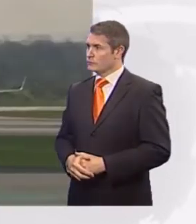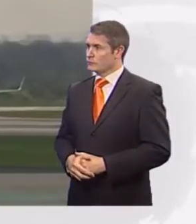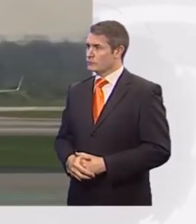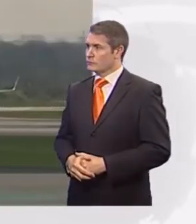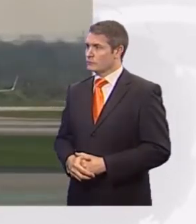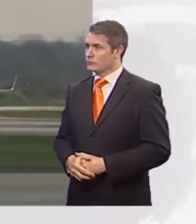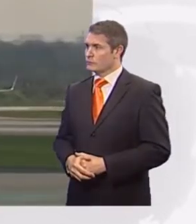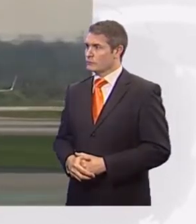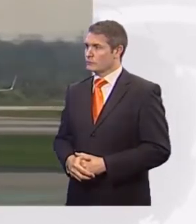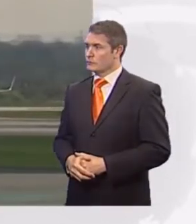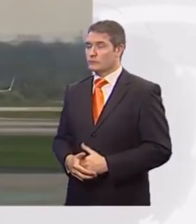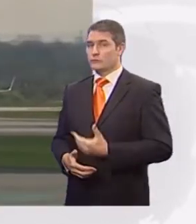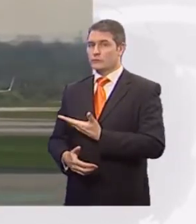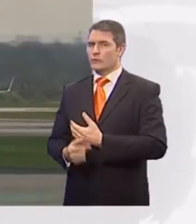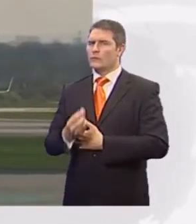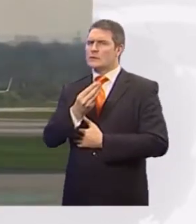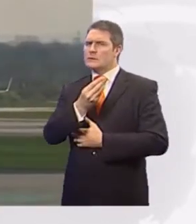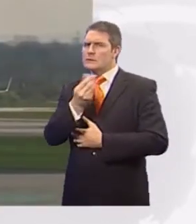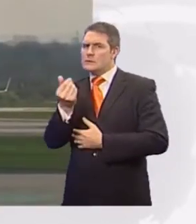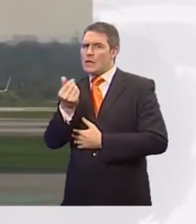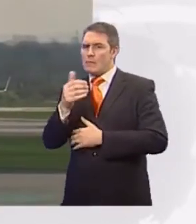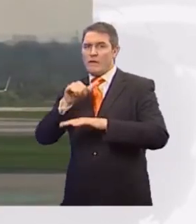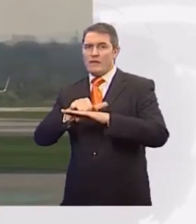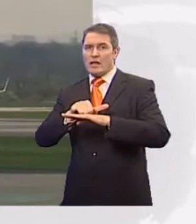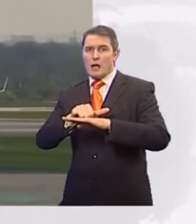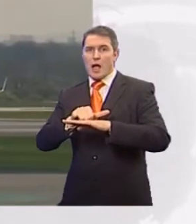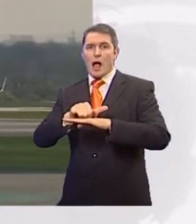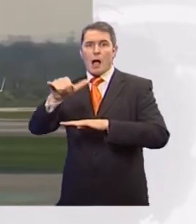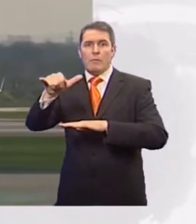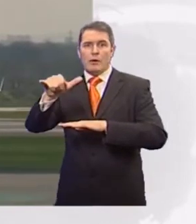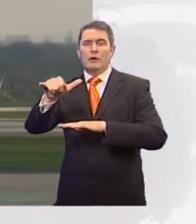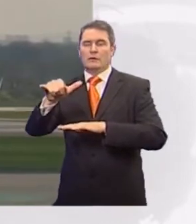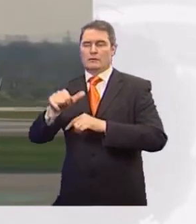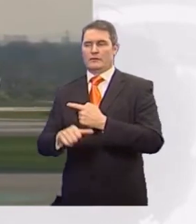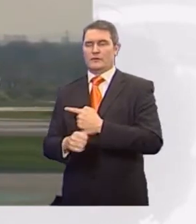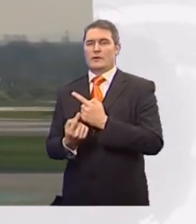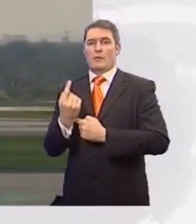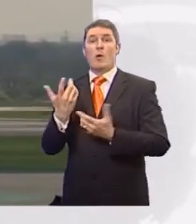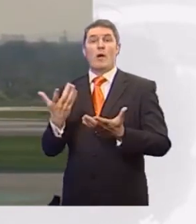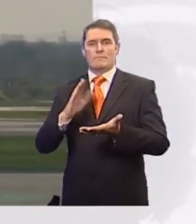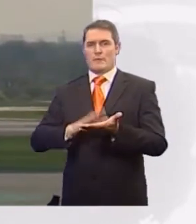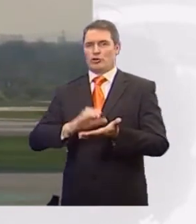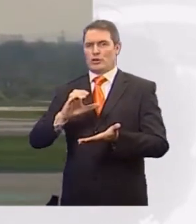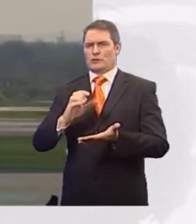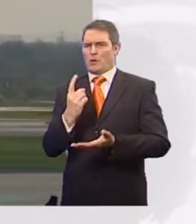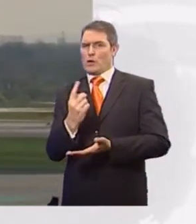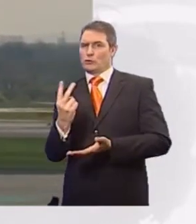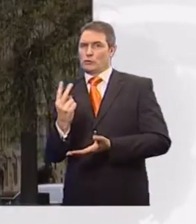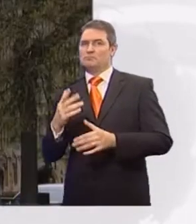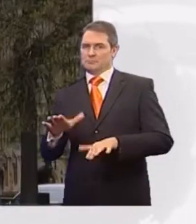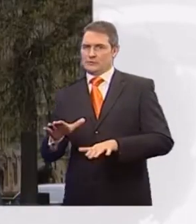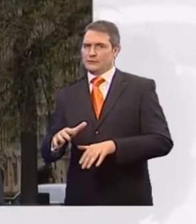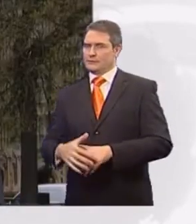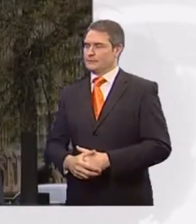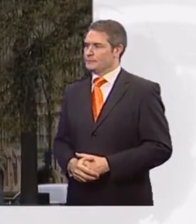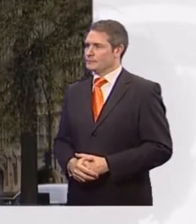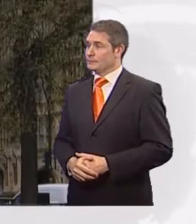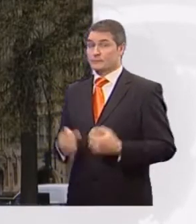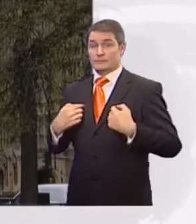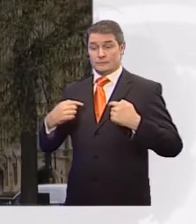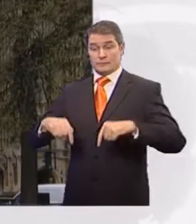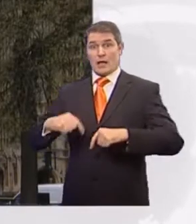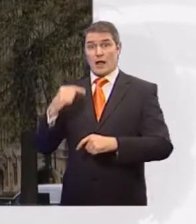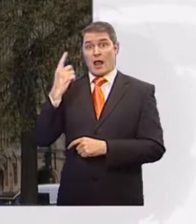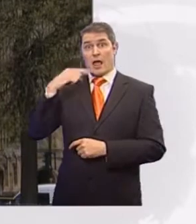A tiny number of planes are allowed to take off and land, including this one at Manchester Airport. I'm at Westminster